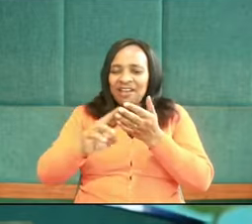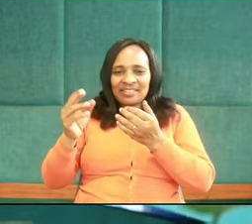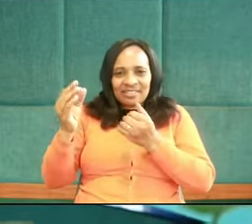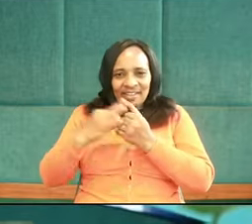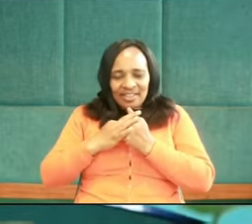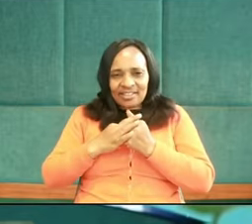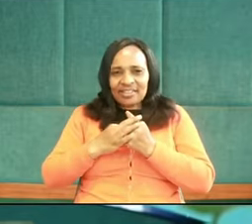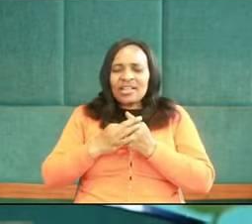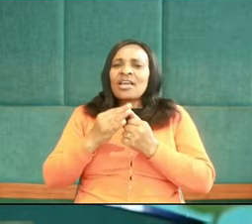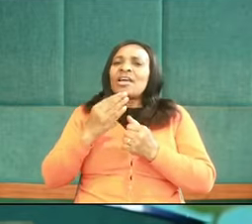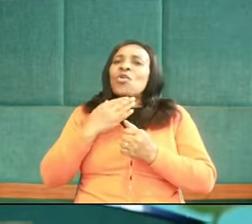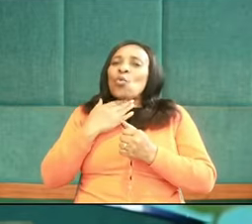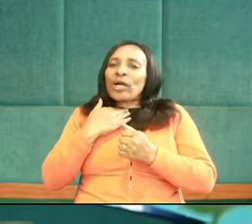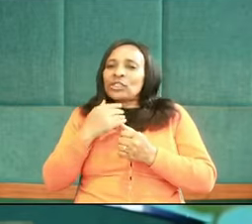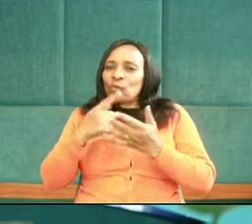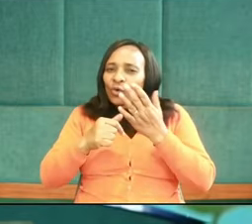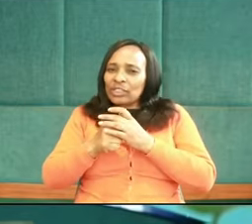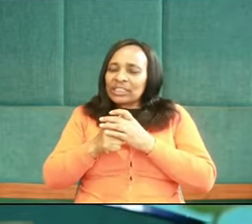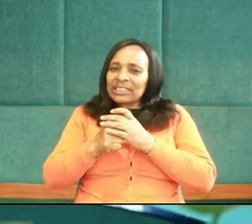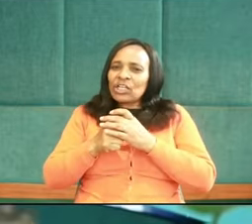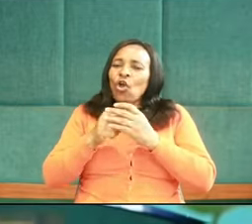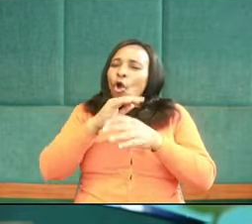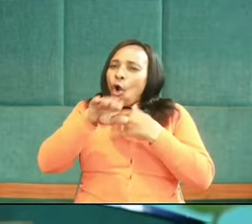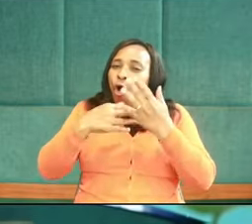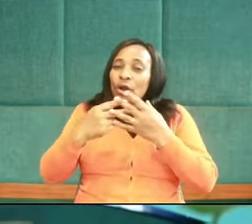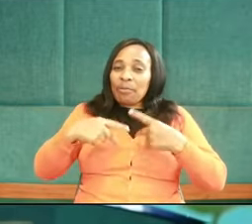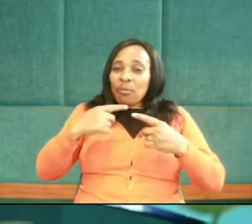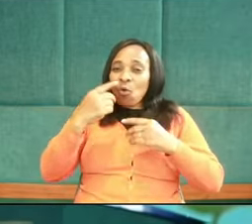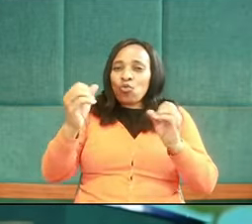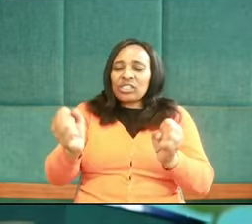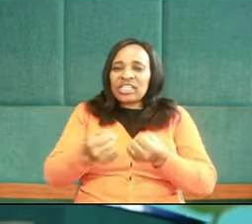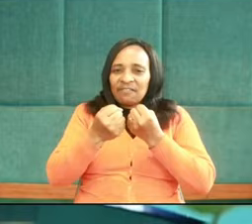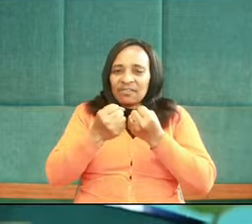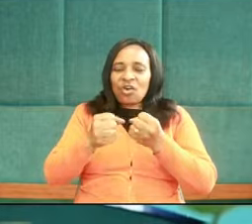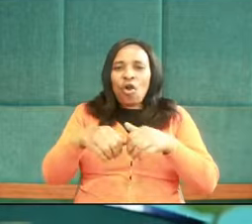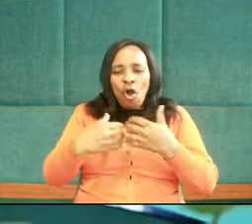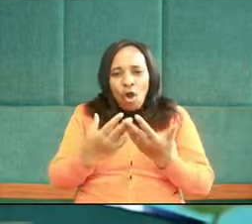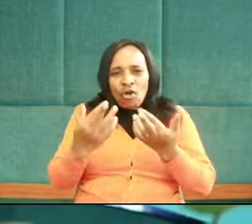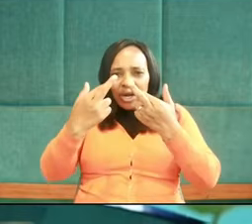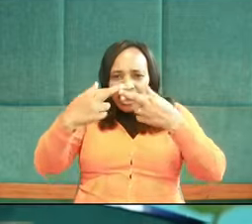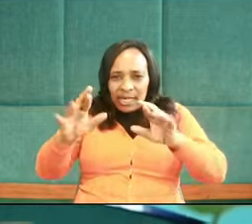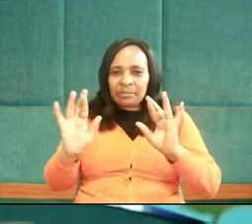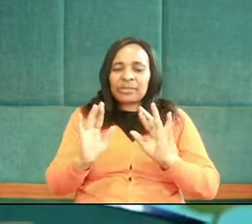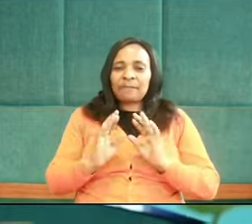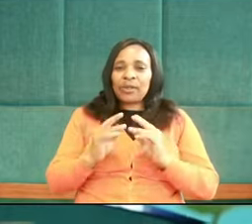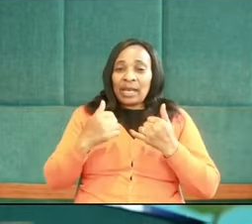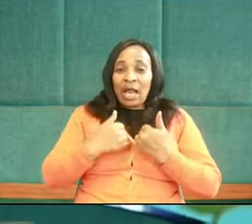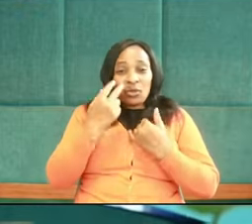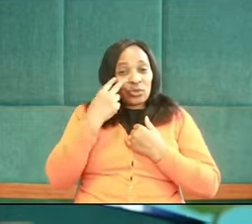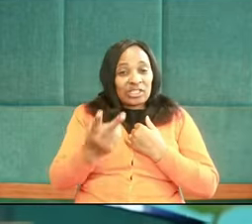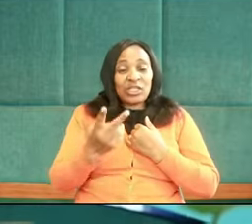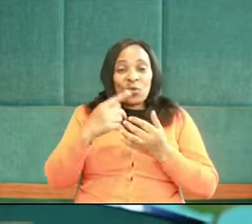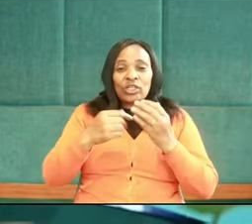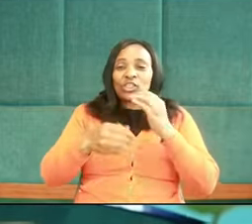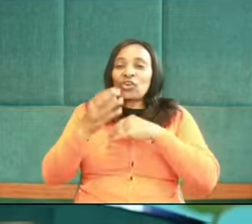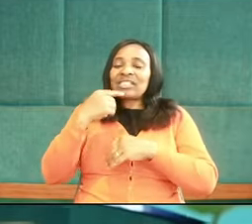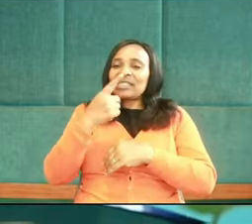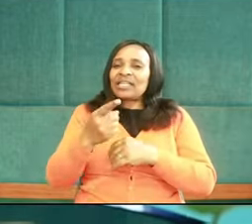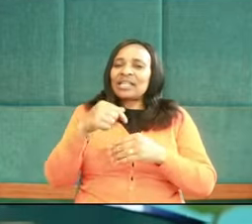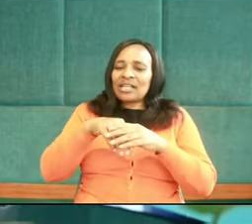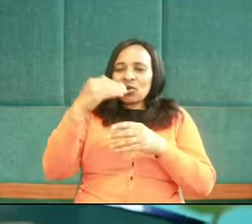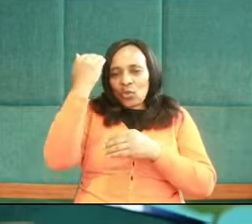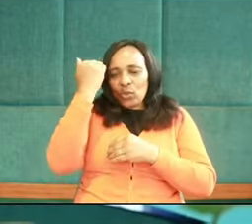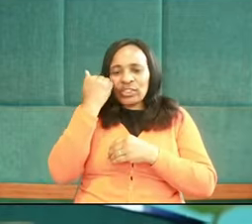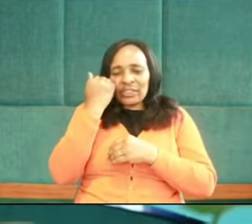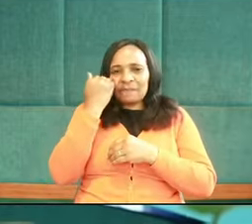for those whom he had saved or redeemed. So you see, notice, this is what God said to them in quote,